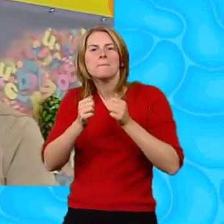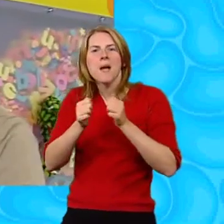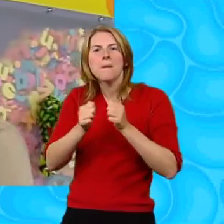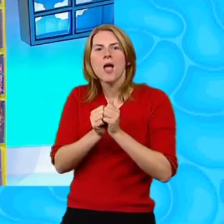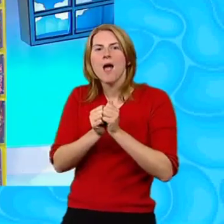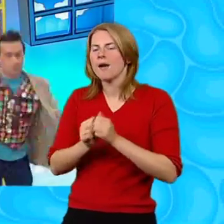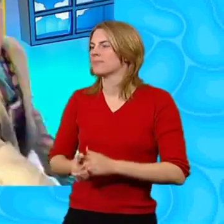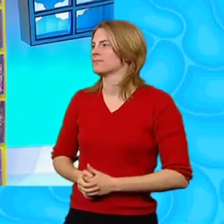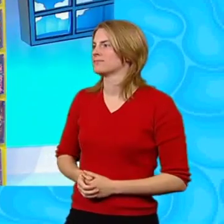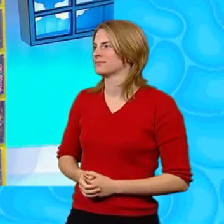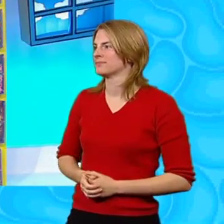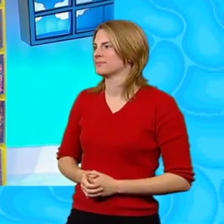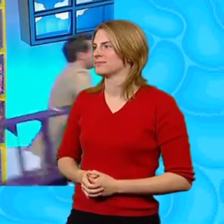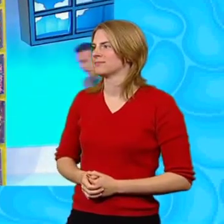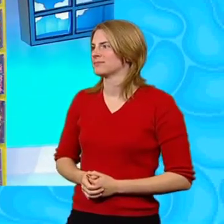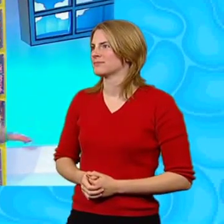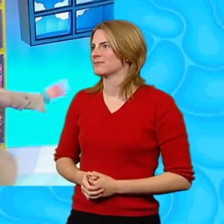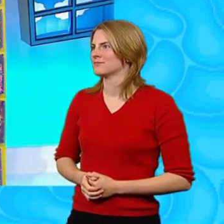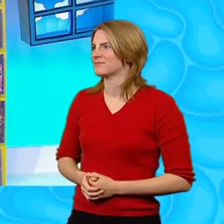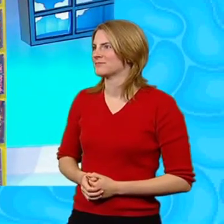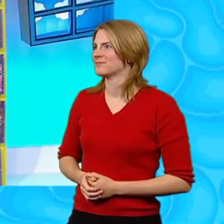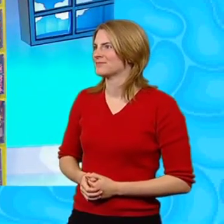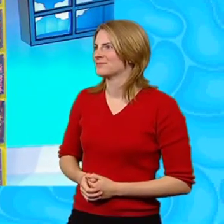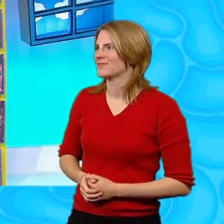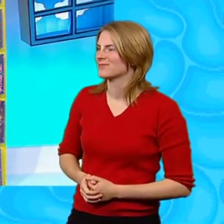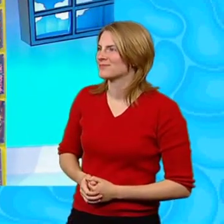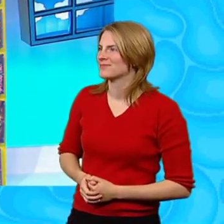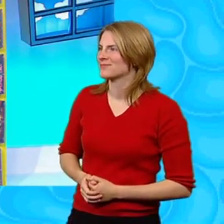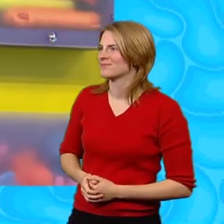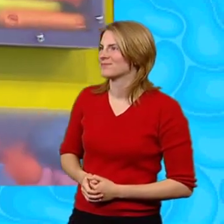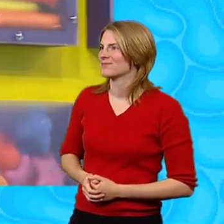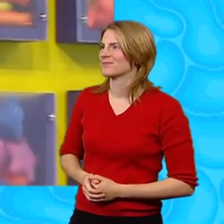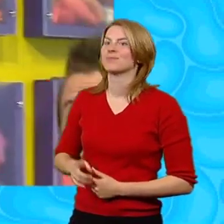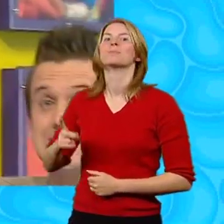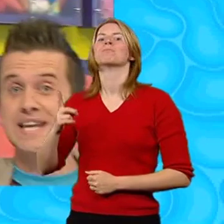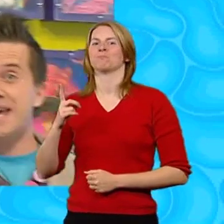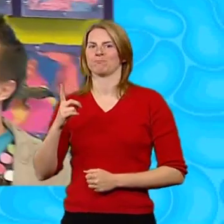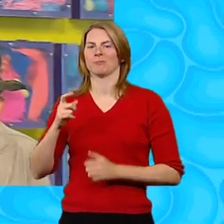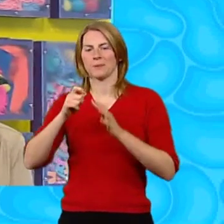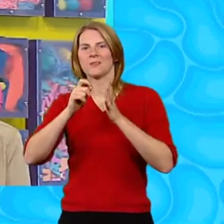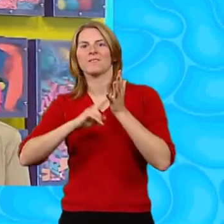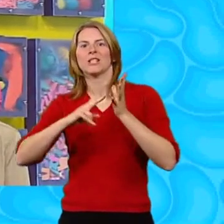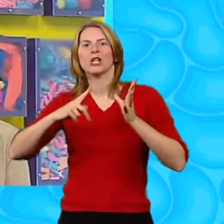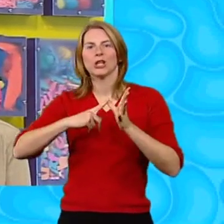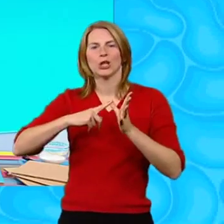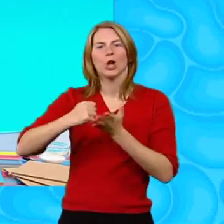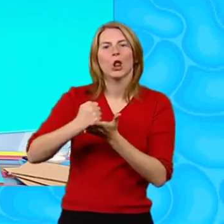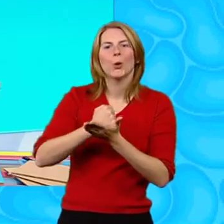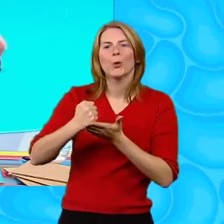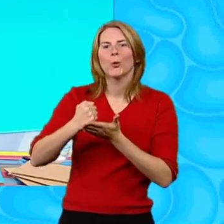paper, some white sticky PVA glue.